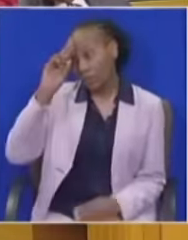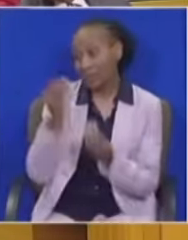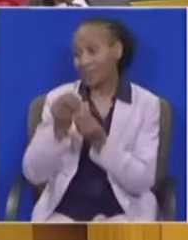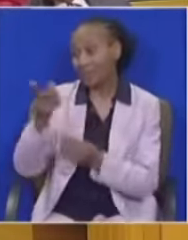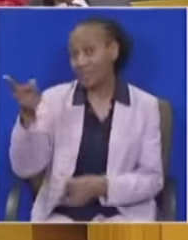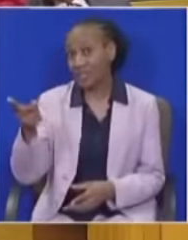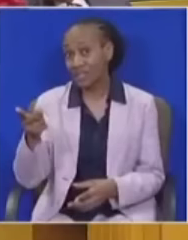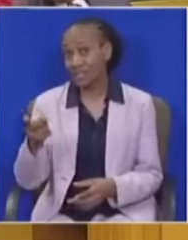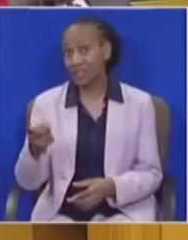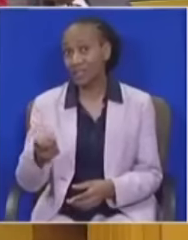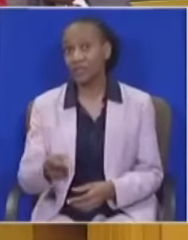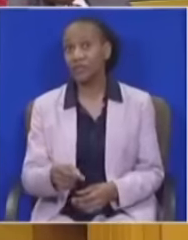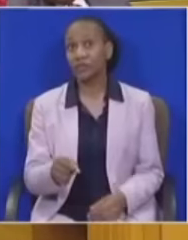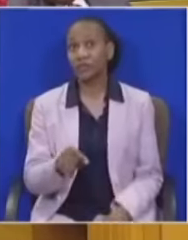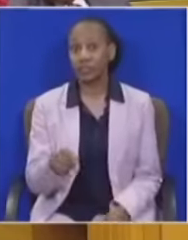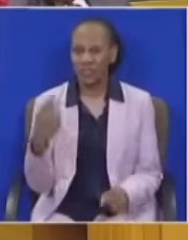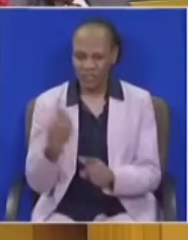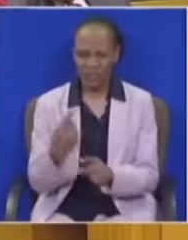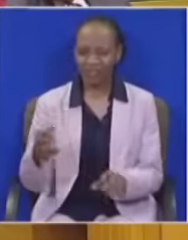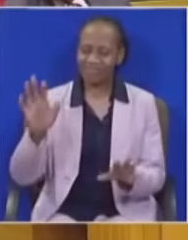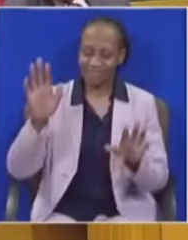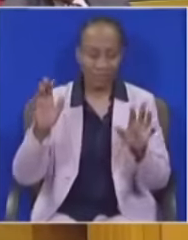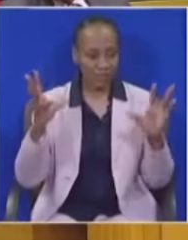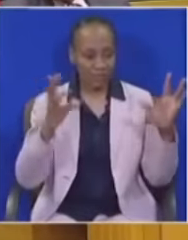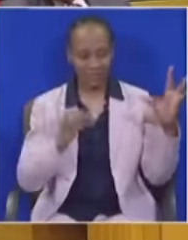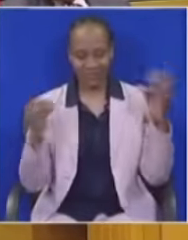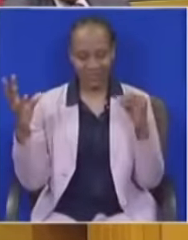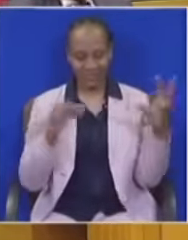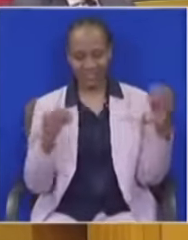Members. have used the word breathalyzer in this Parliament before. Honorable...